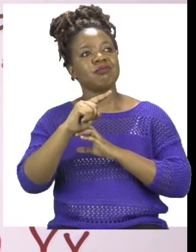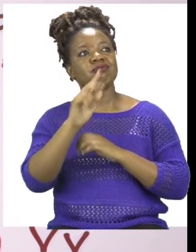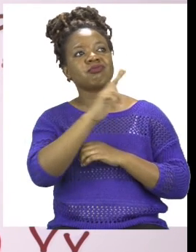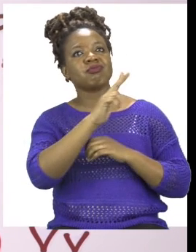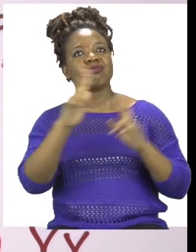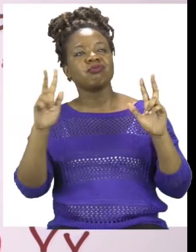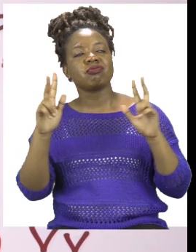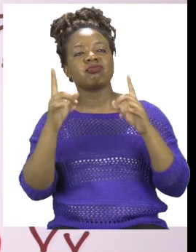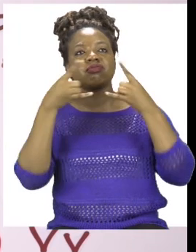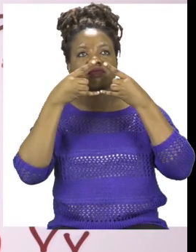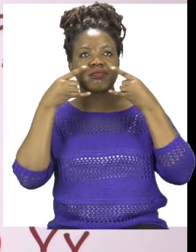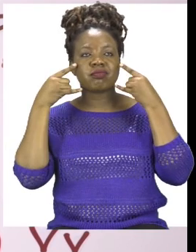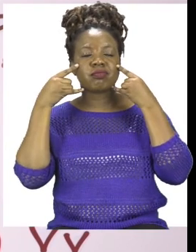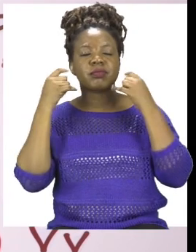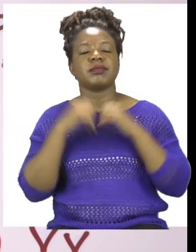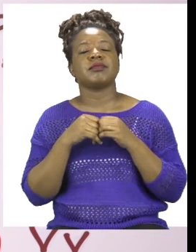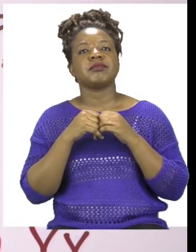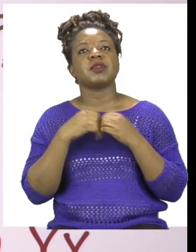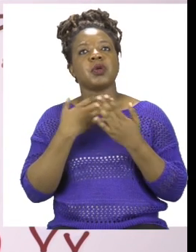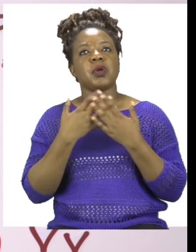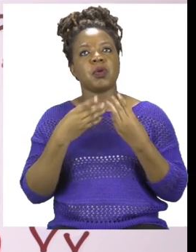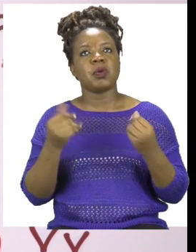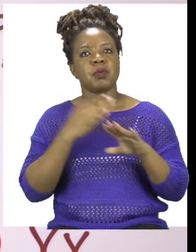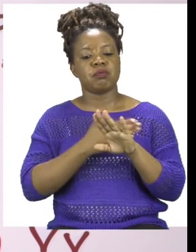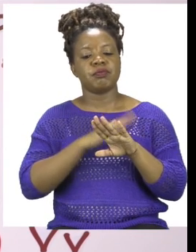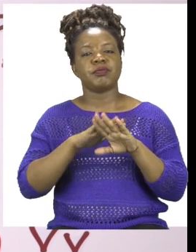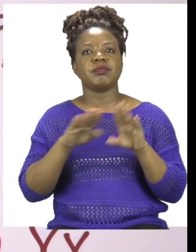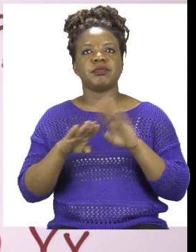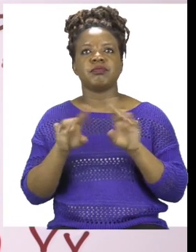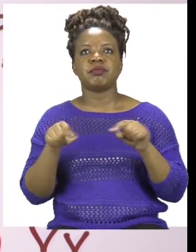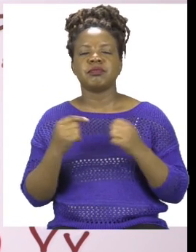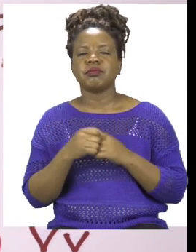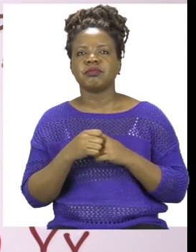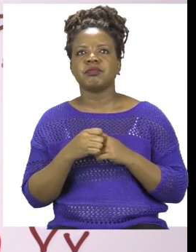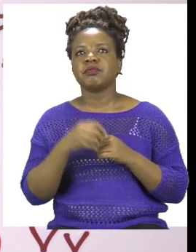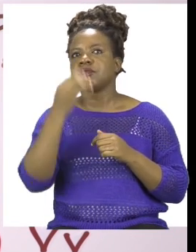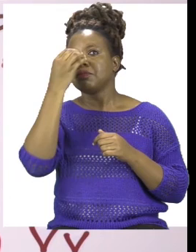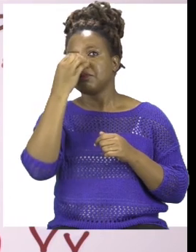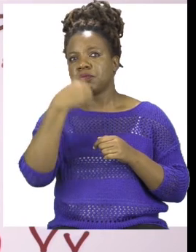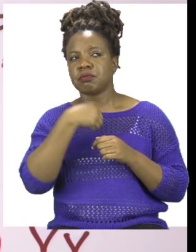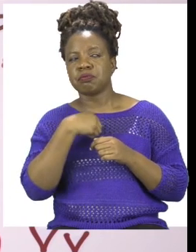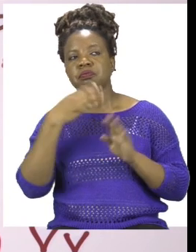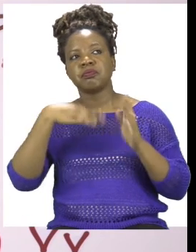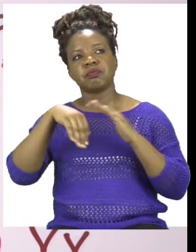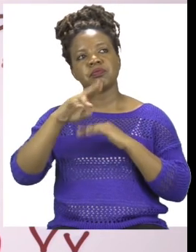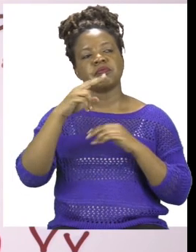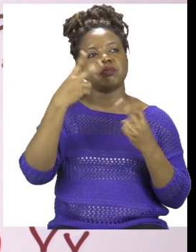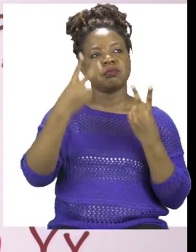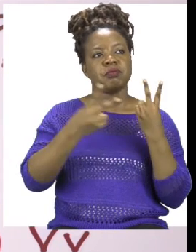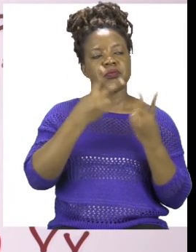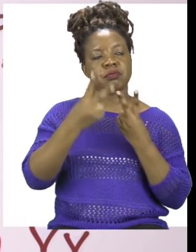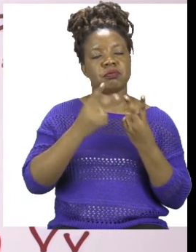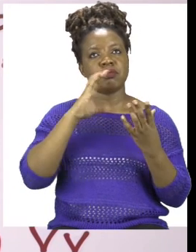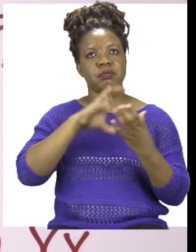Make sure your hands are dry before you touch anything else. Sasha and I were going to go and visit a friend of ours because he was going to show